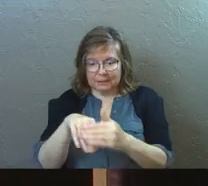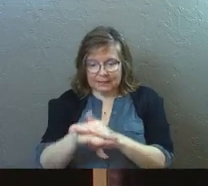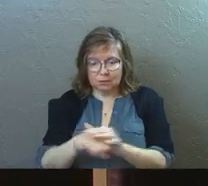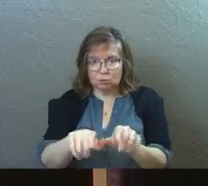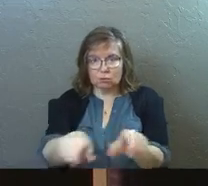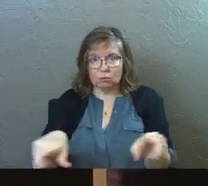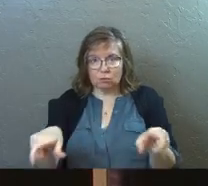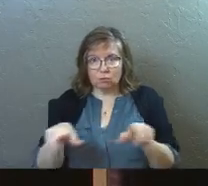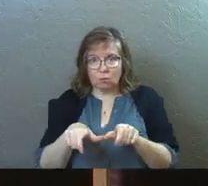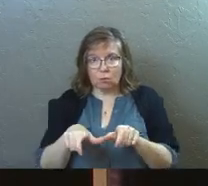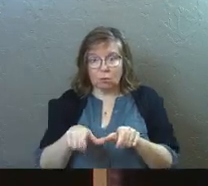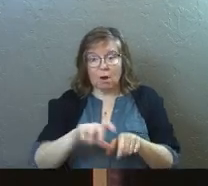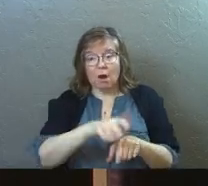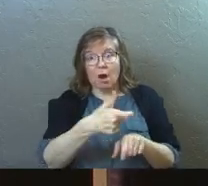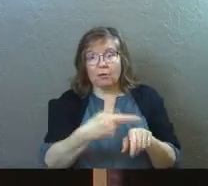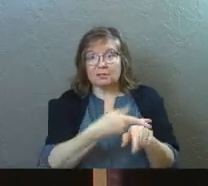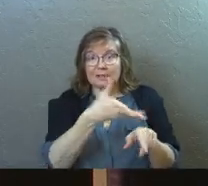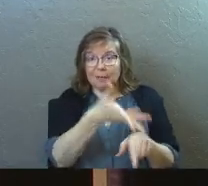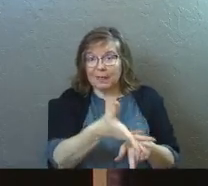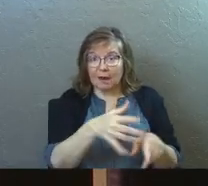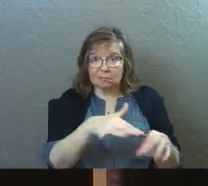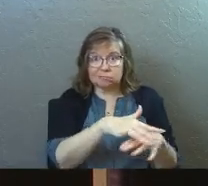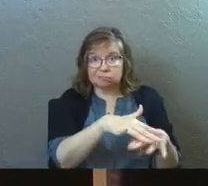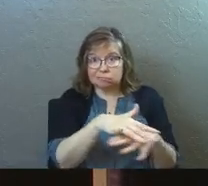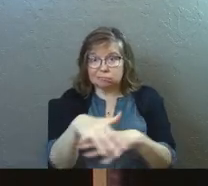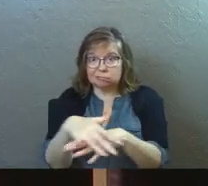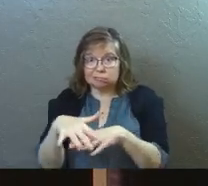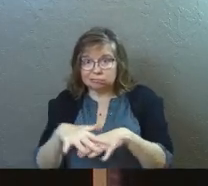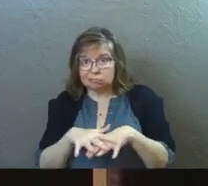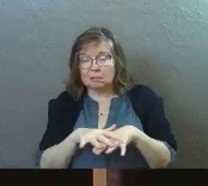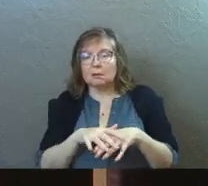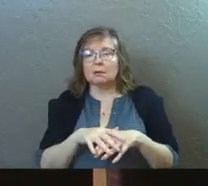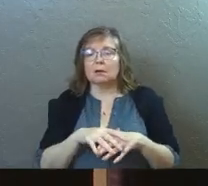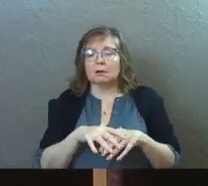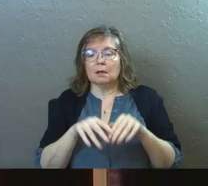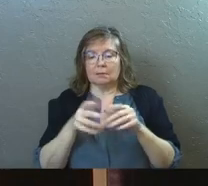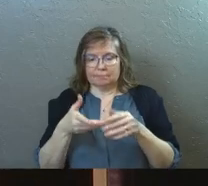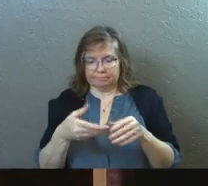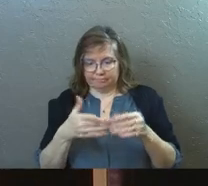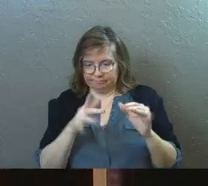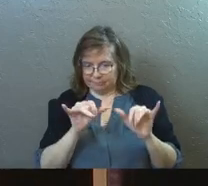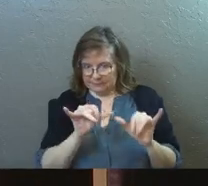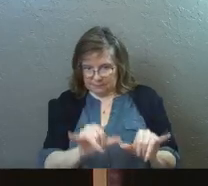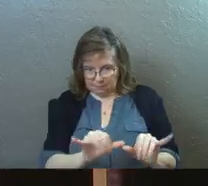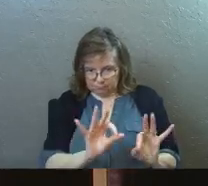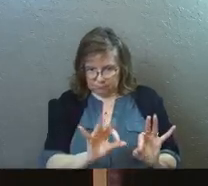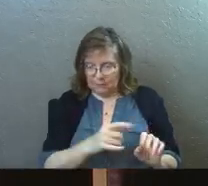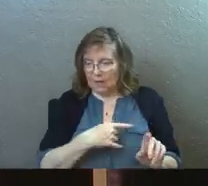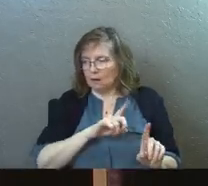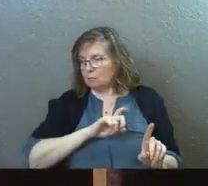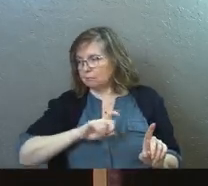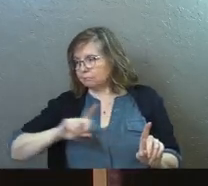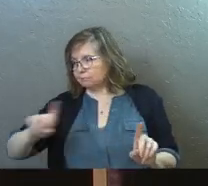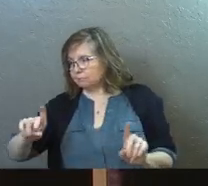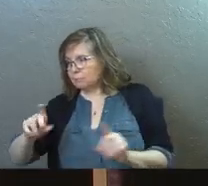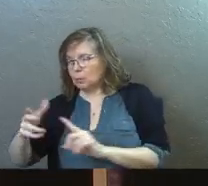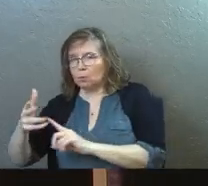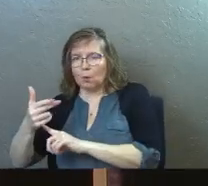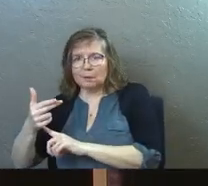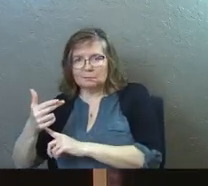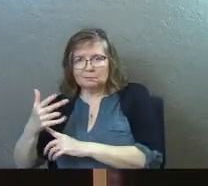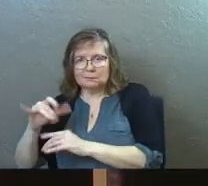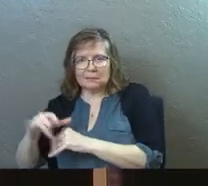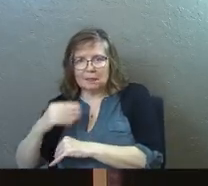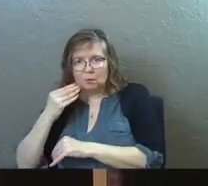into the sheepfold with the other herds. And then he'd go get himself in a room for the night and a bite to eat and things like that.